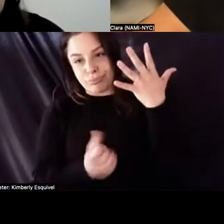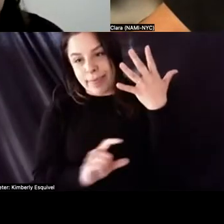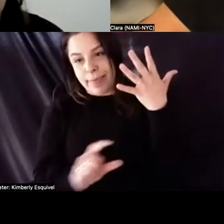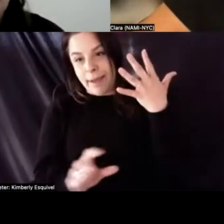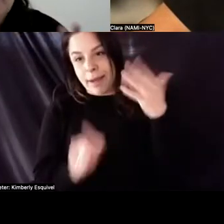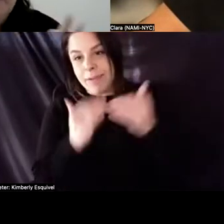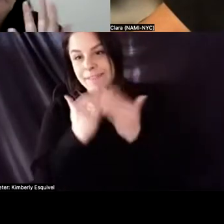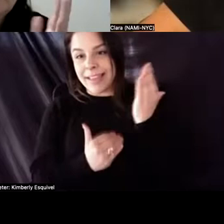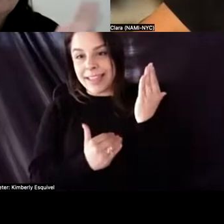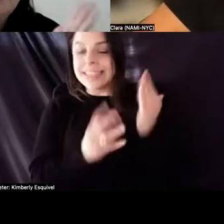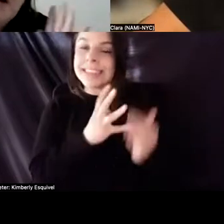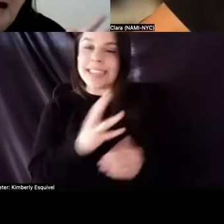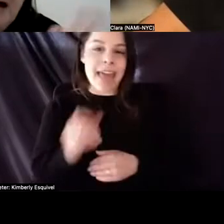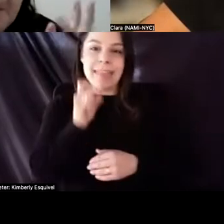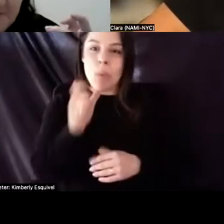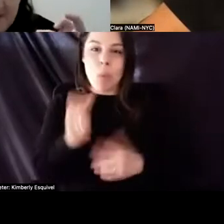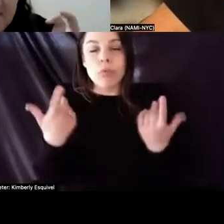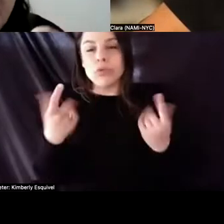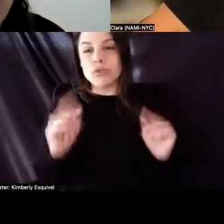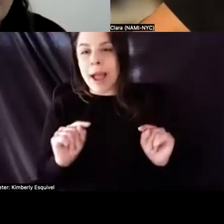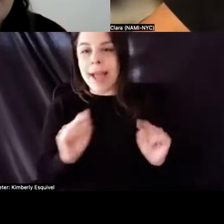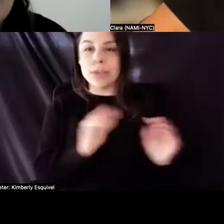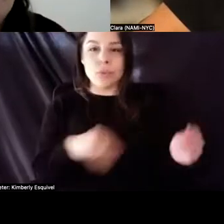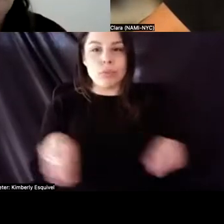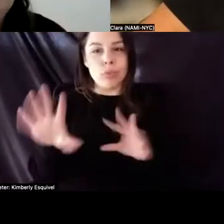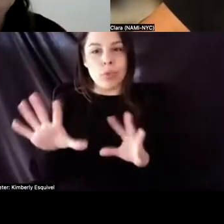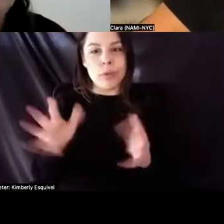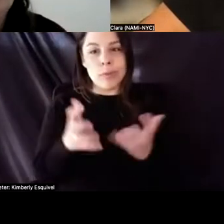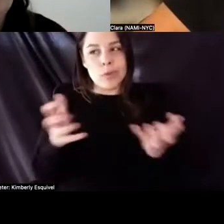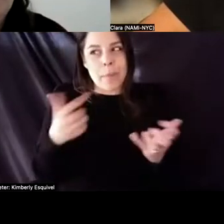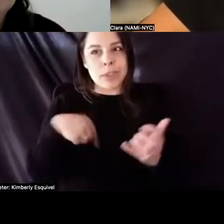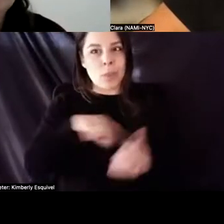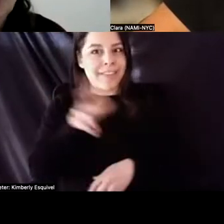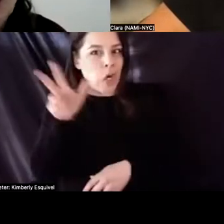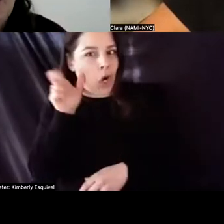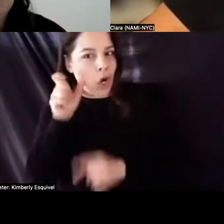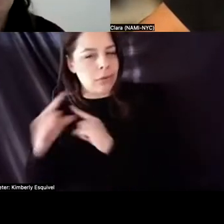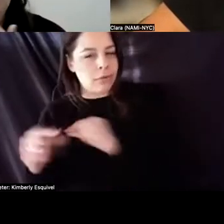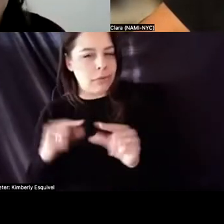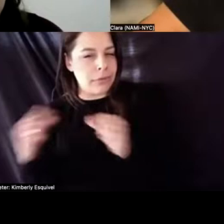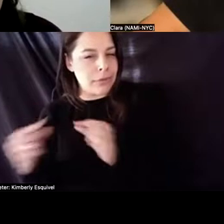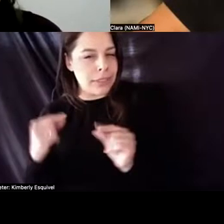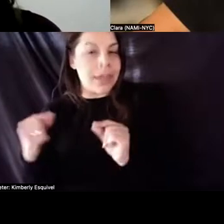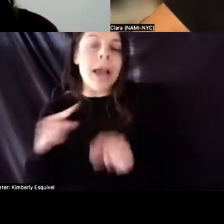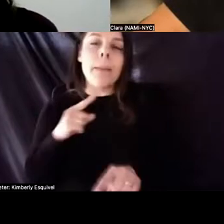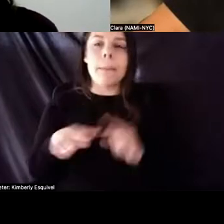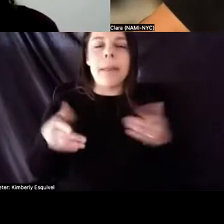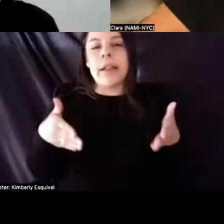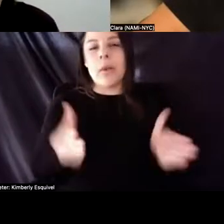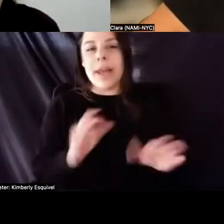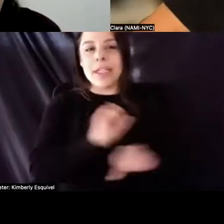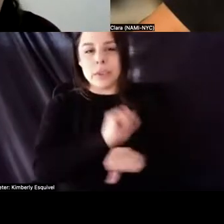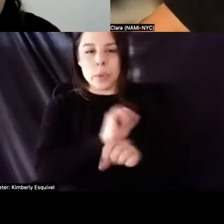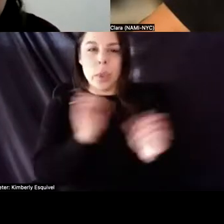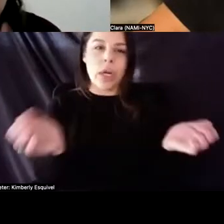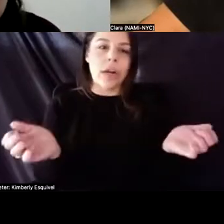out or you're not there. Like that's what we have heard unofficially. Um, but there are ways to learn how to work with work with